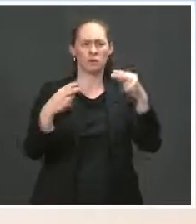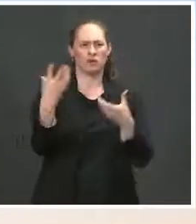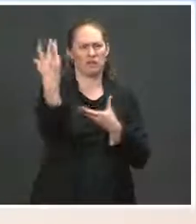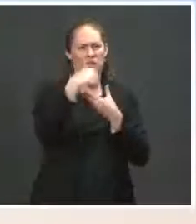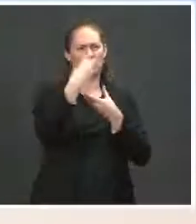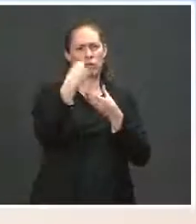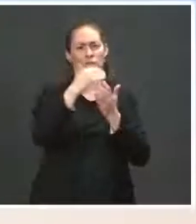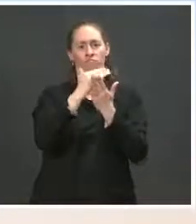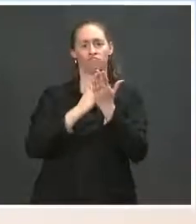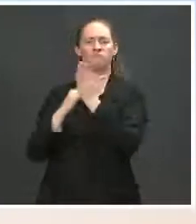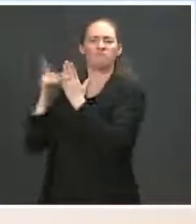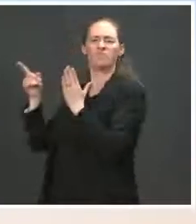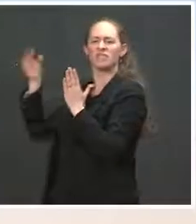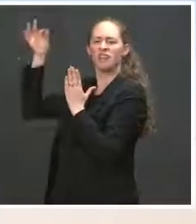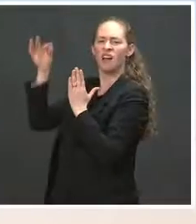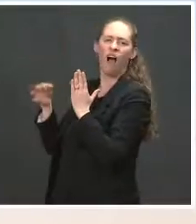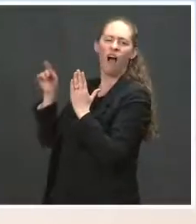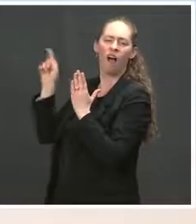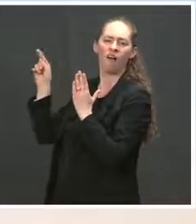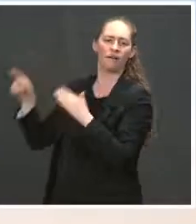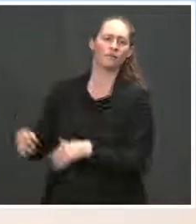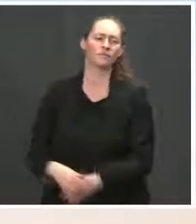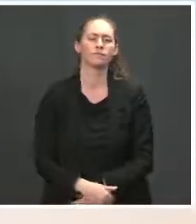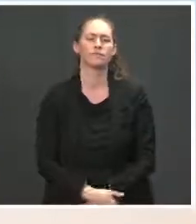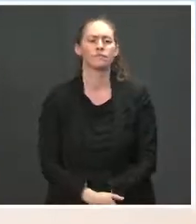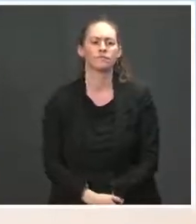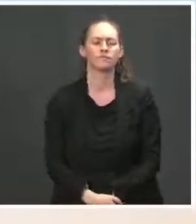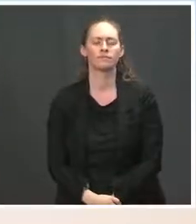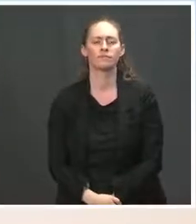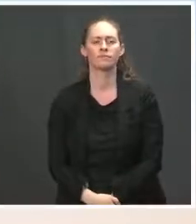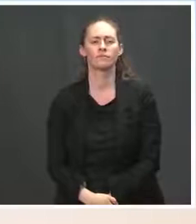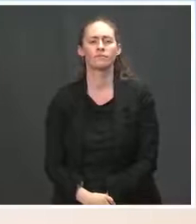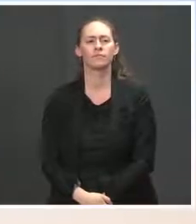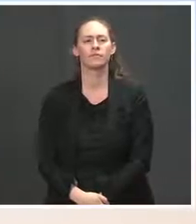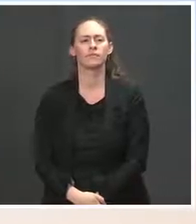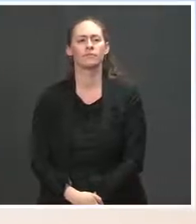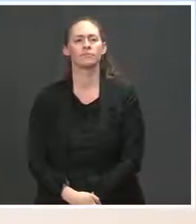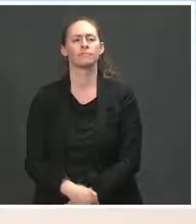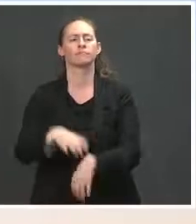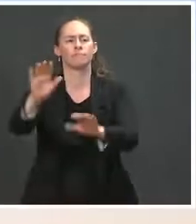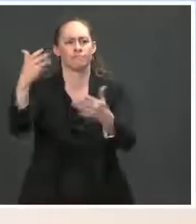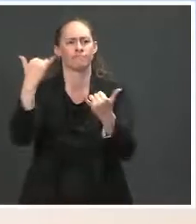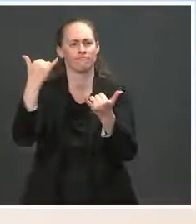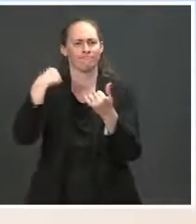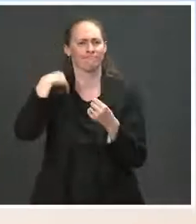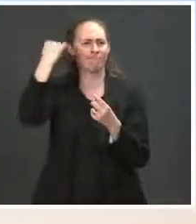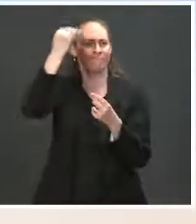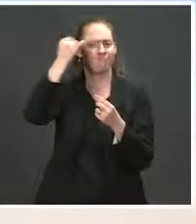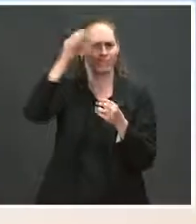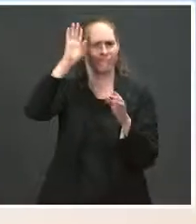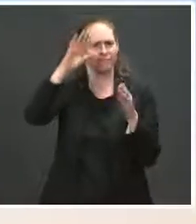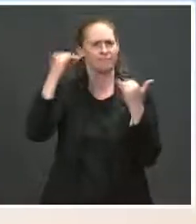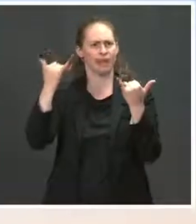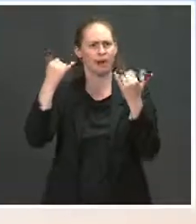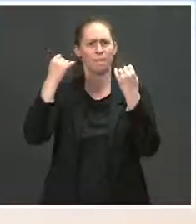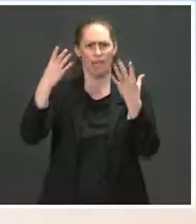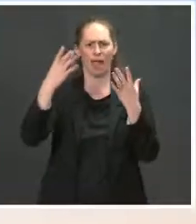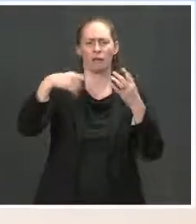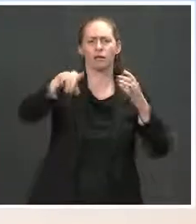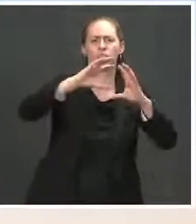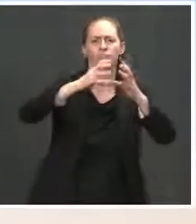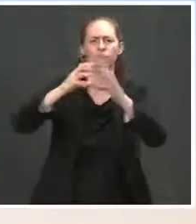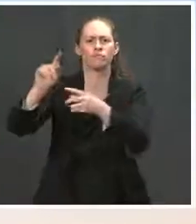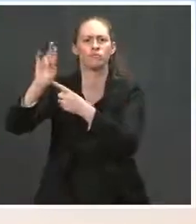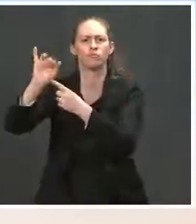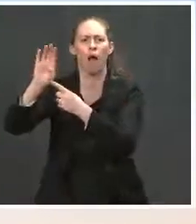I ask on a different topic really fast? Ms. Yeah. The We've we've heard so many tribes this year talk about really struggling with mental health issues for teens. mean, a lot of communities